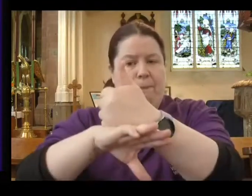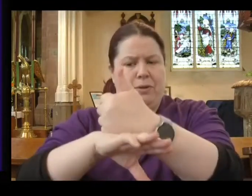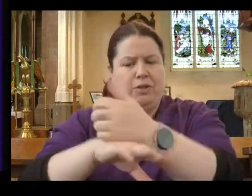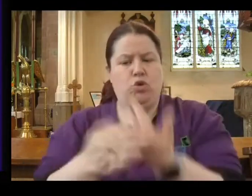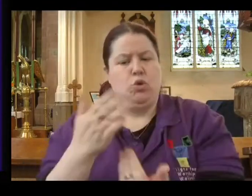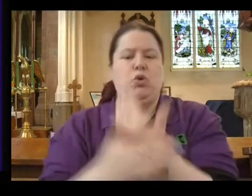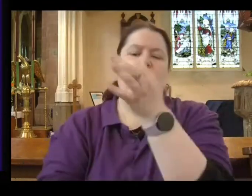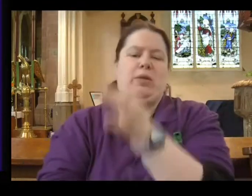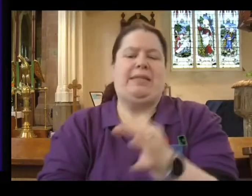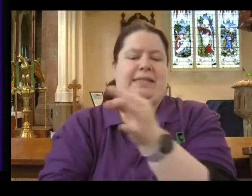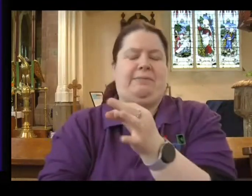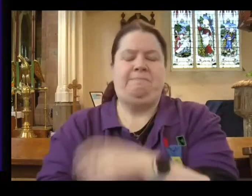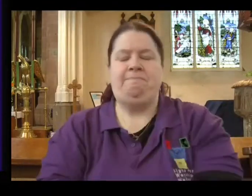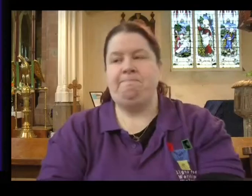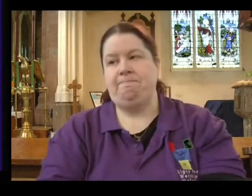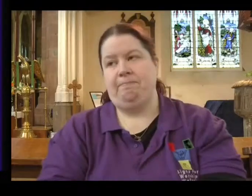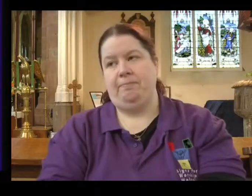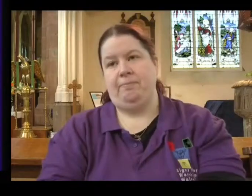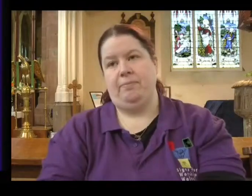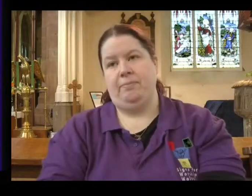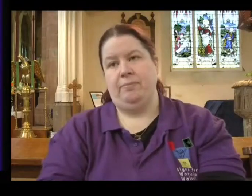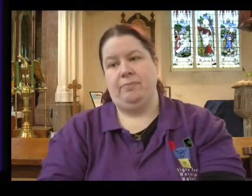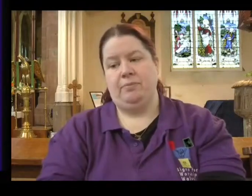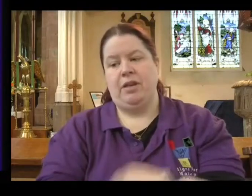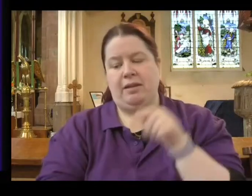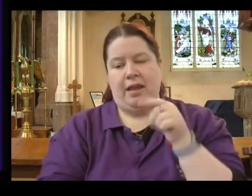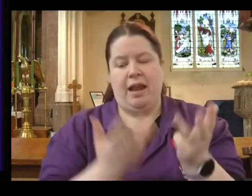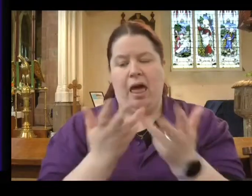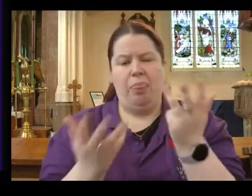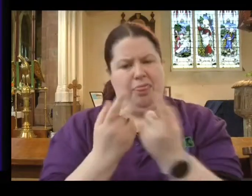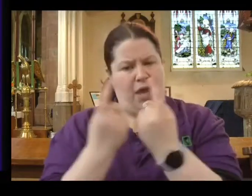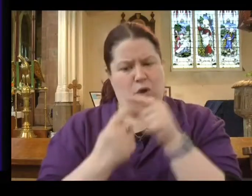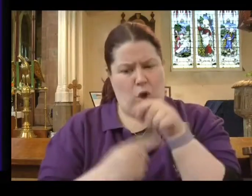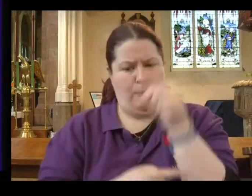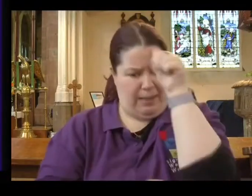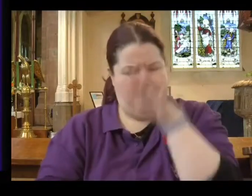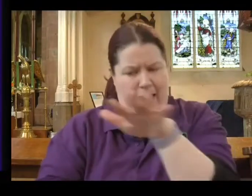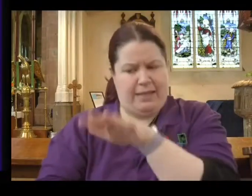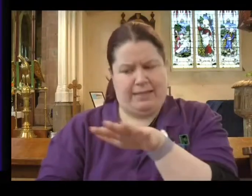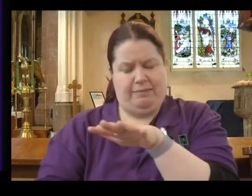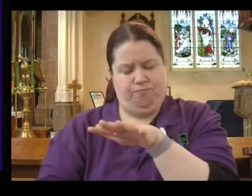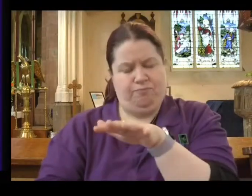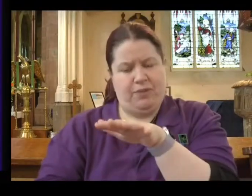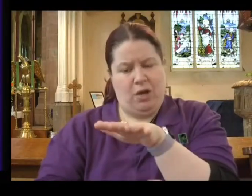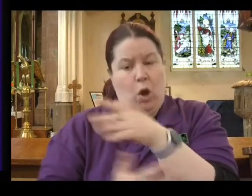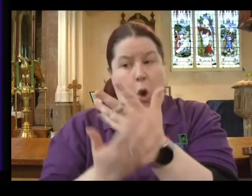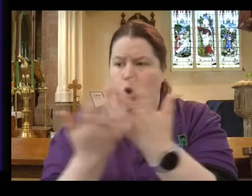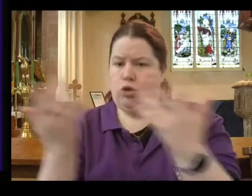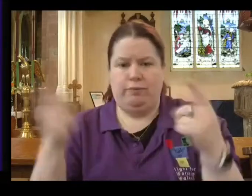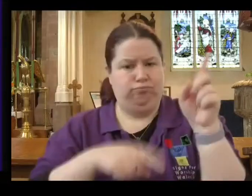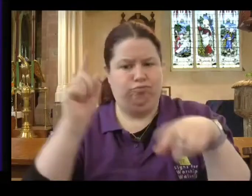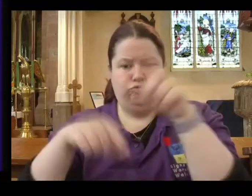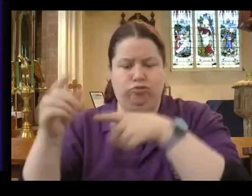city. Well, another thing we know about Thyatira is that it was a city where there were many different